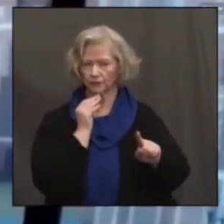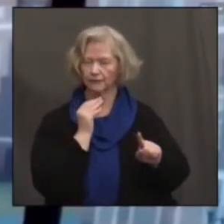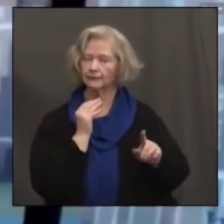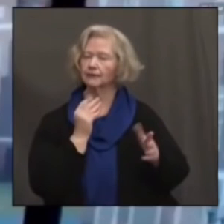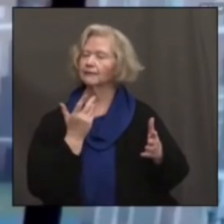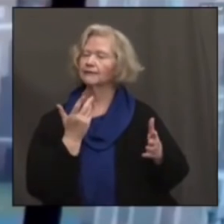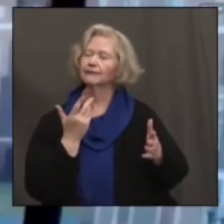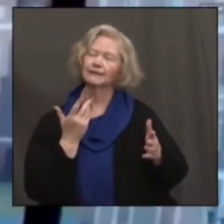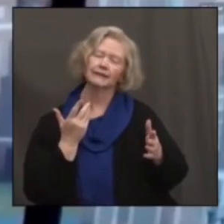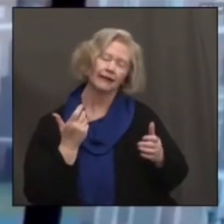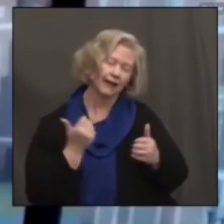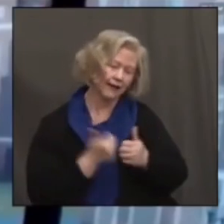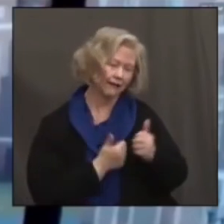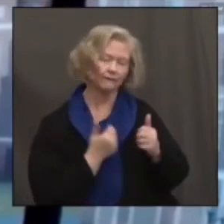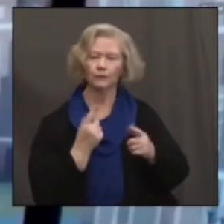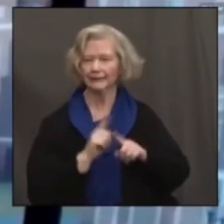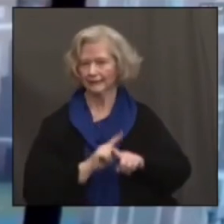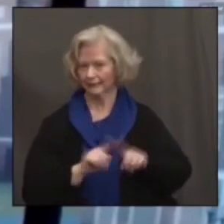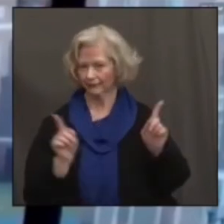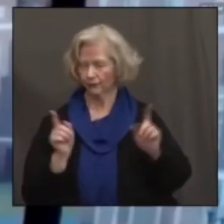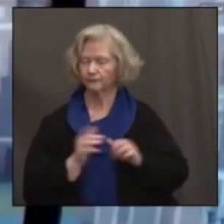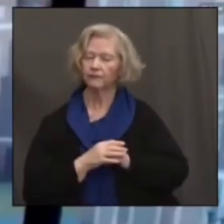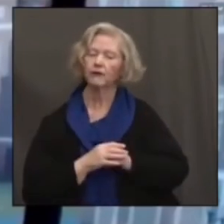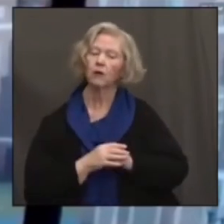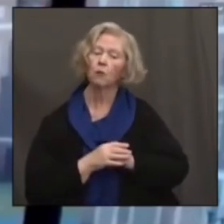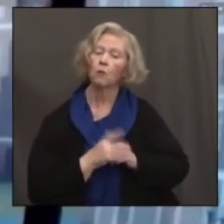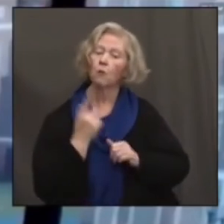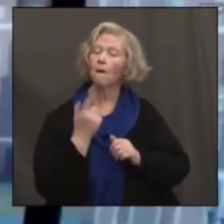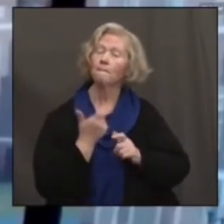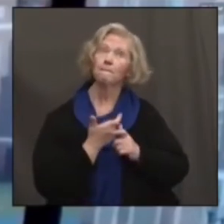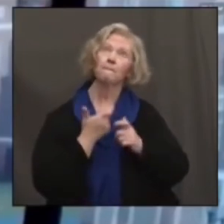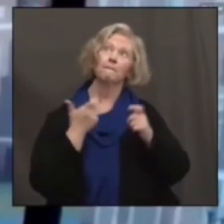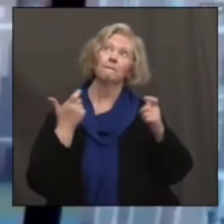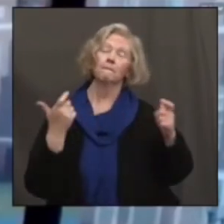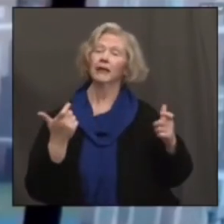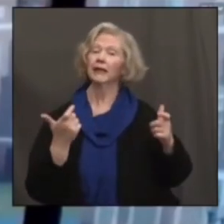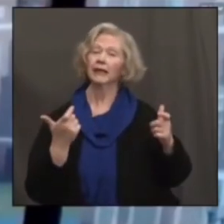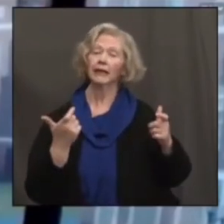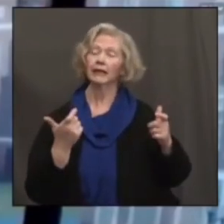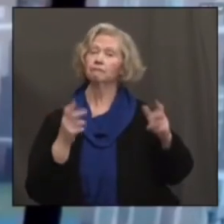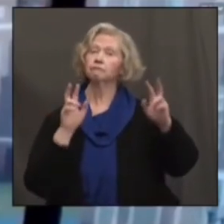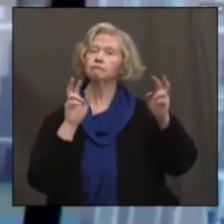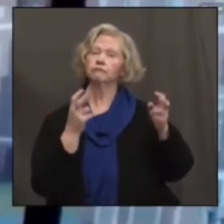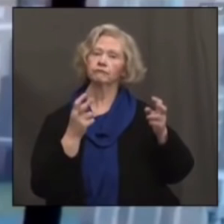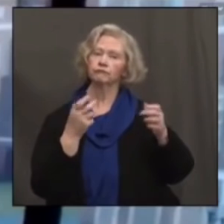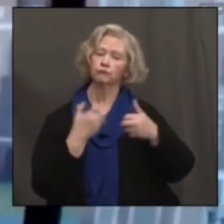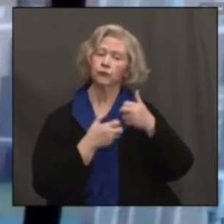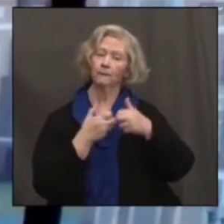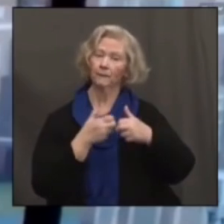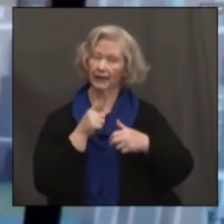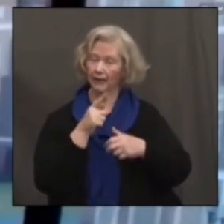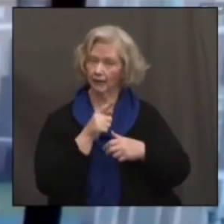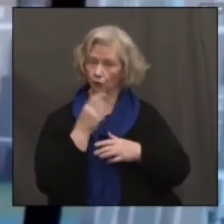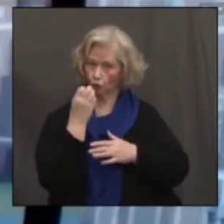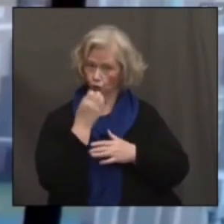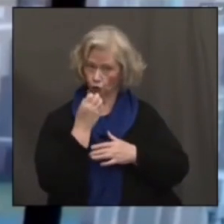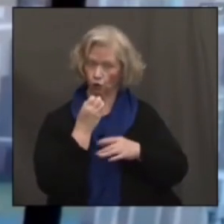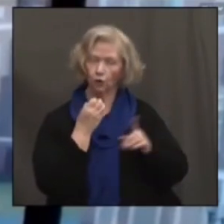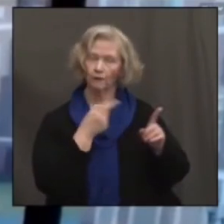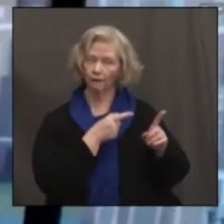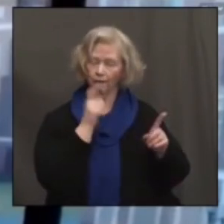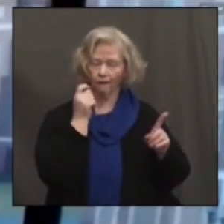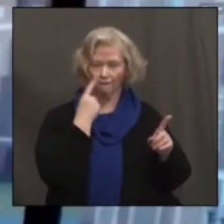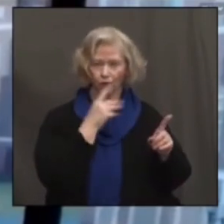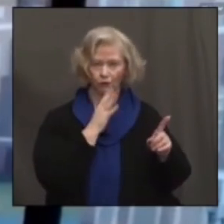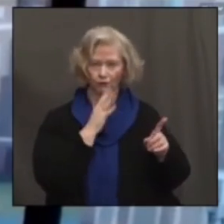health and epidemiological situation. One of the big issues in Europe, and this is alluded to by the governor,